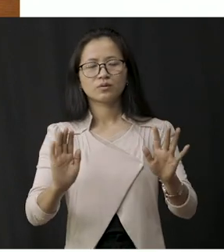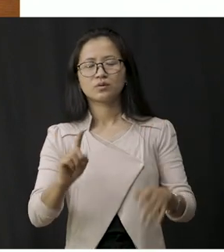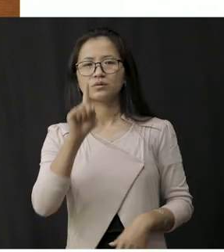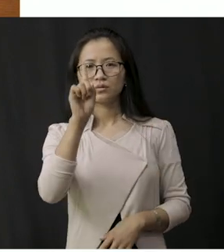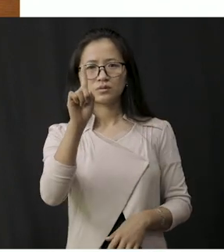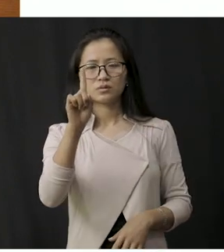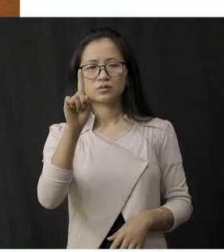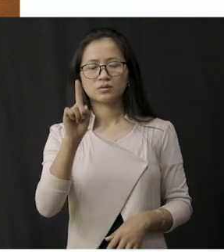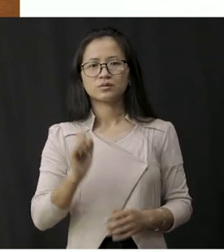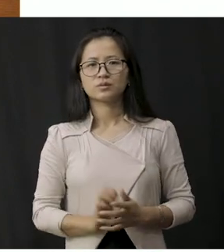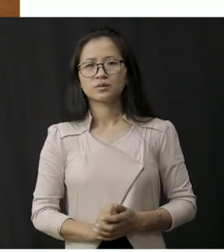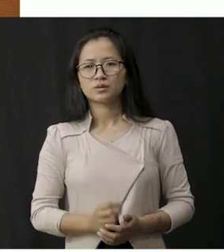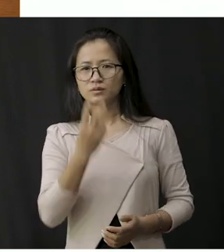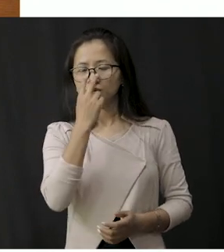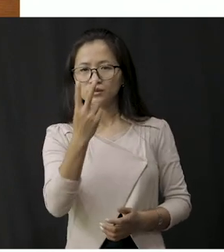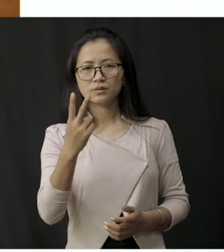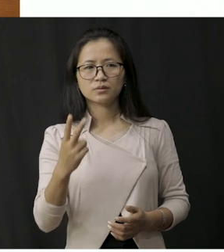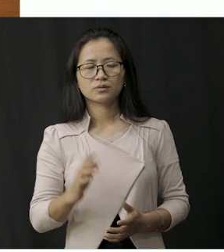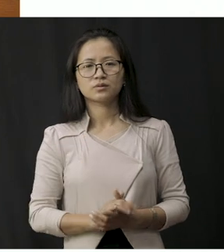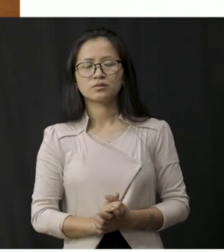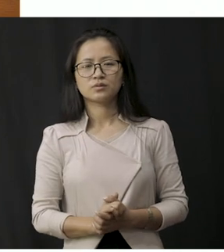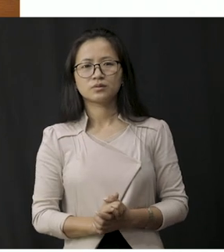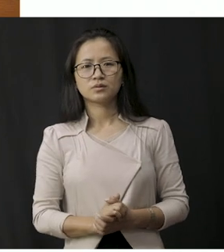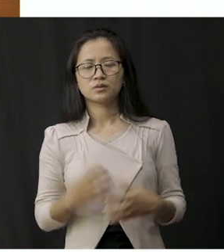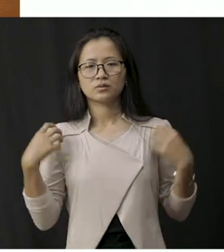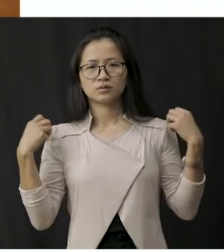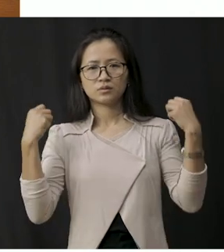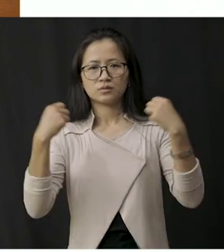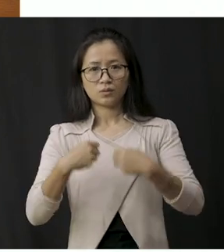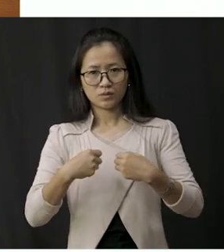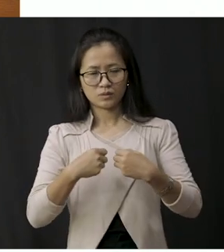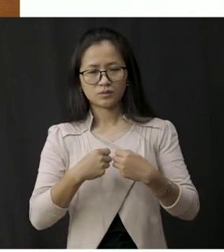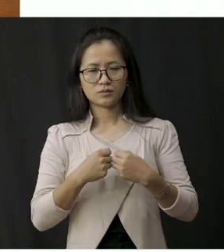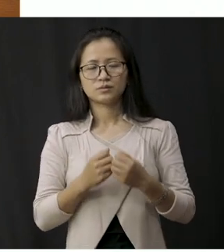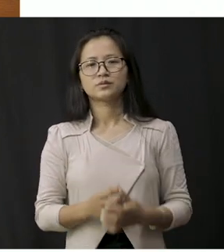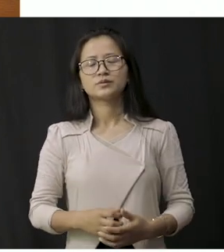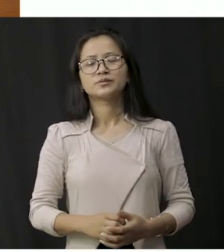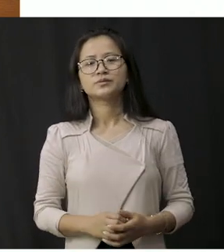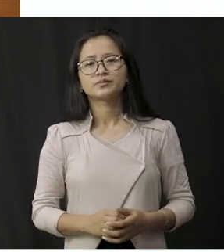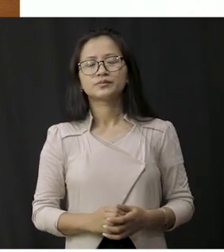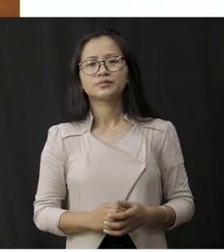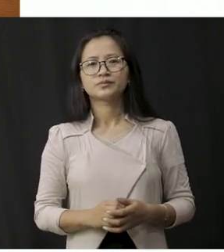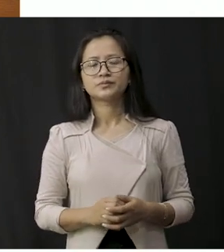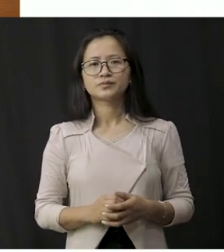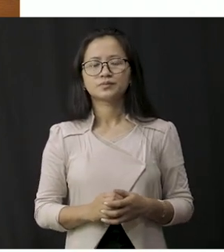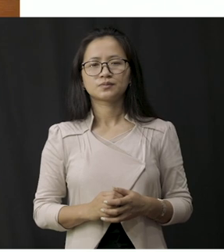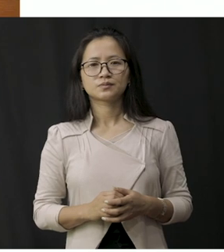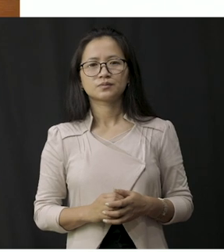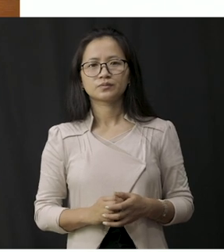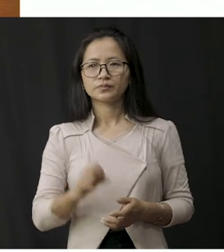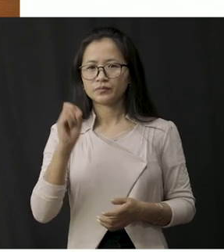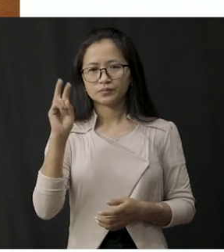option number one students we see here we have a woolen sweater sweater sweater now